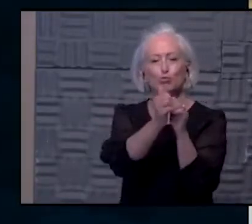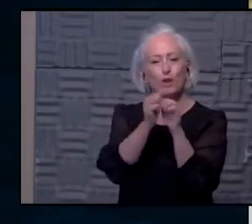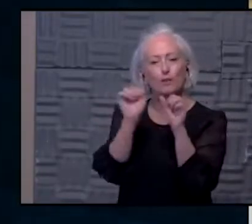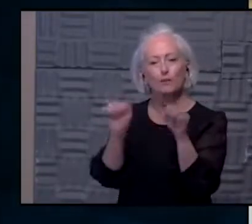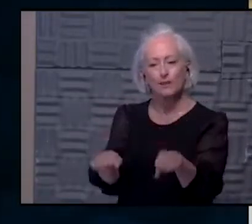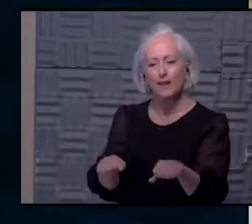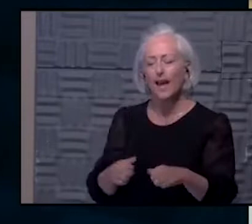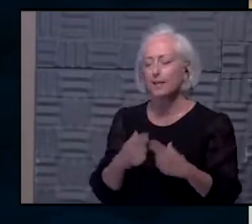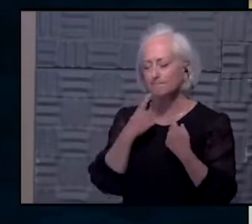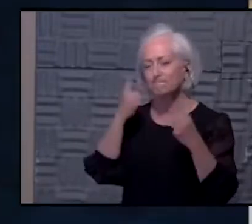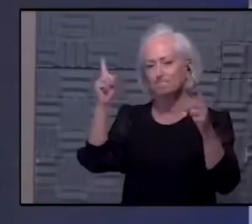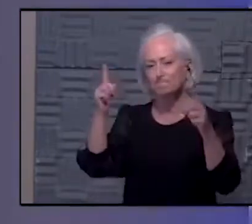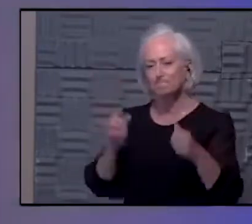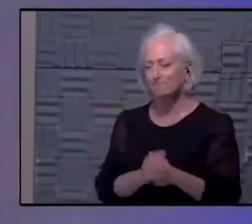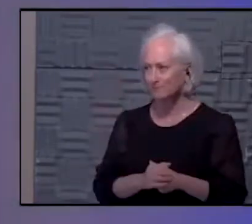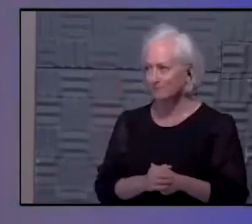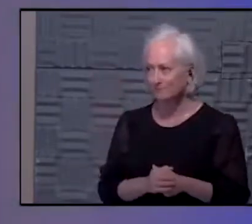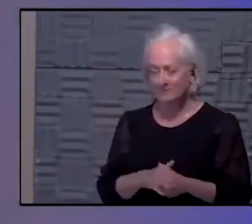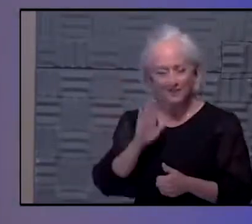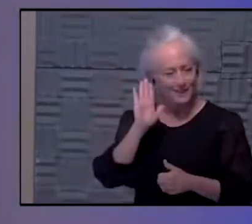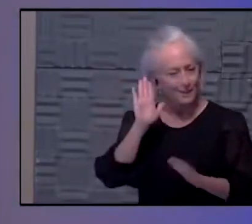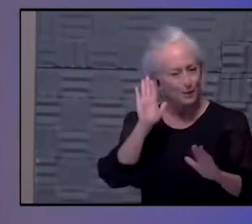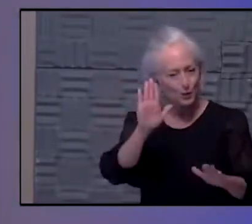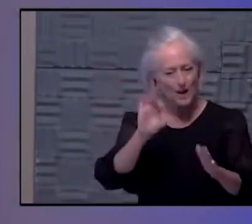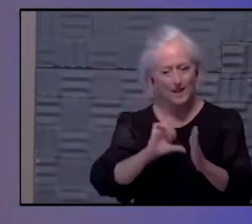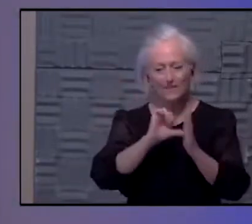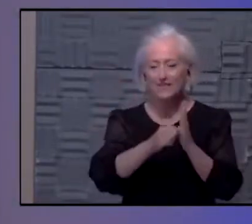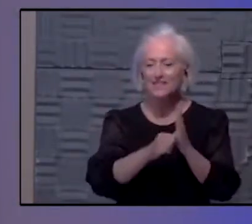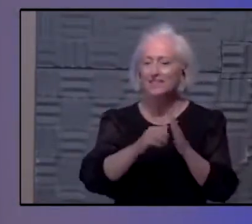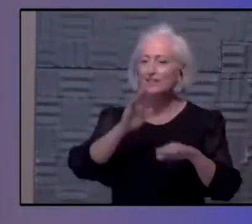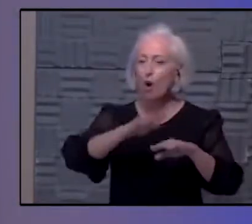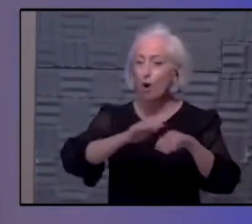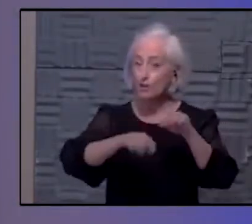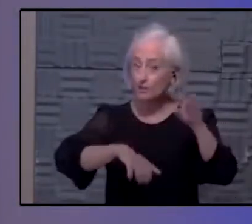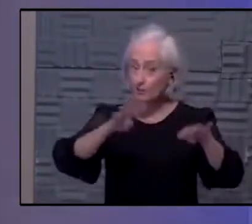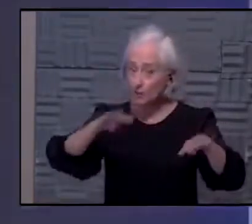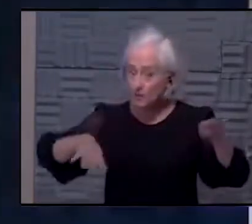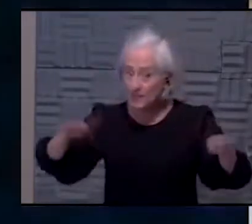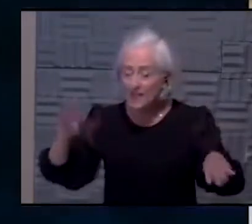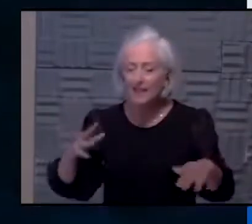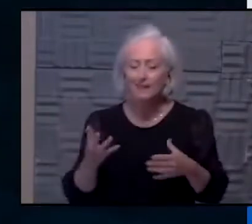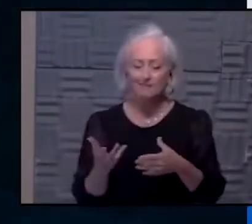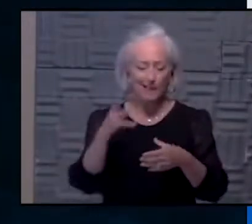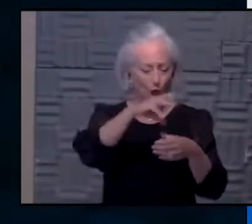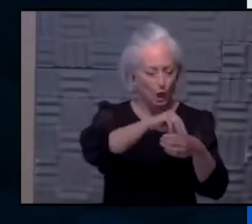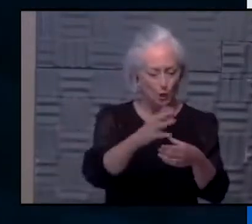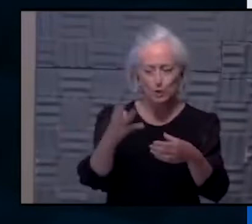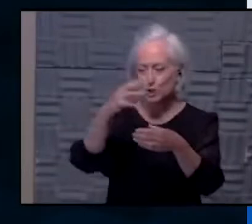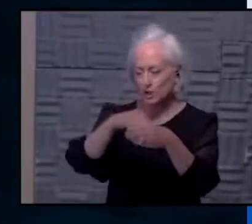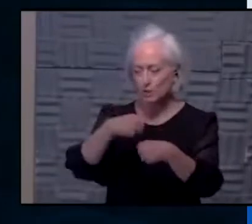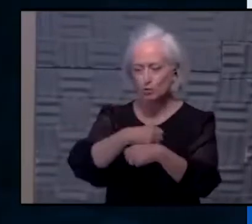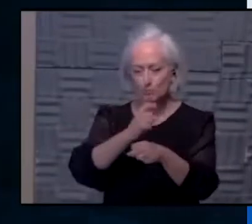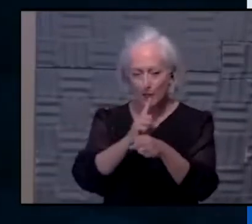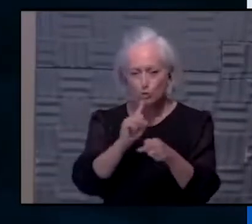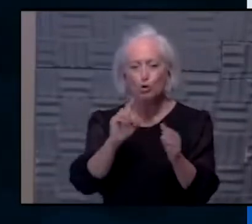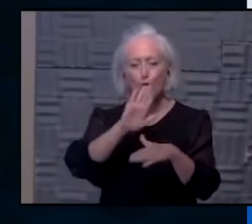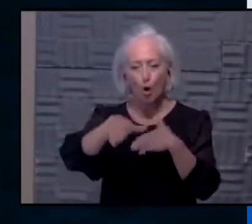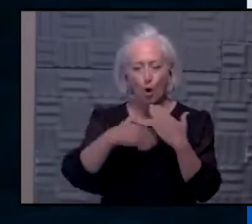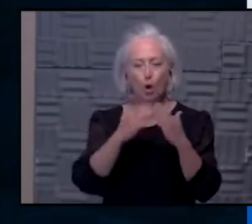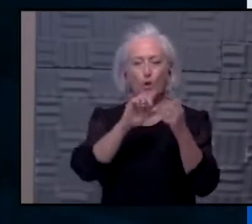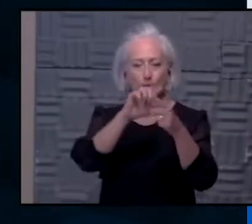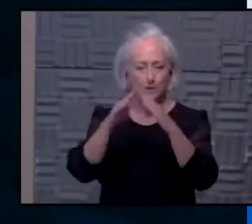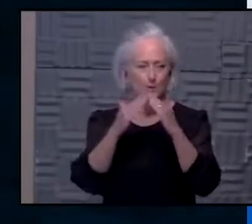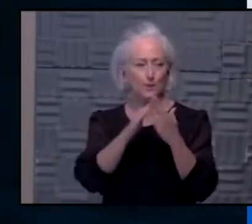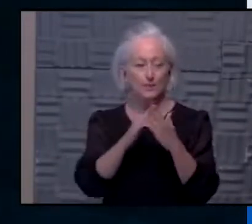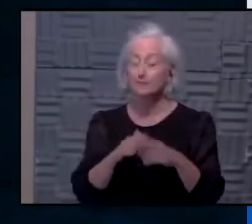Yeah, that's impressive. And you've got a great emphasis here on diversity and inclusion in order to make sure that we get to all communities, I think. Absolutely. Yes, thank for